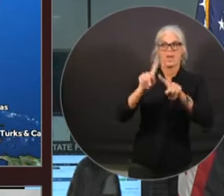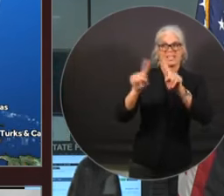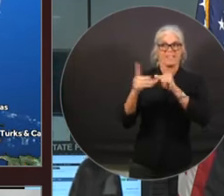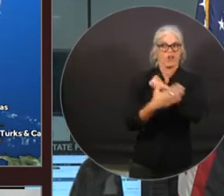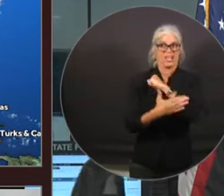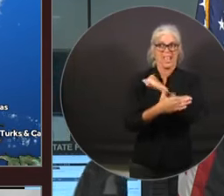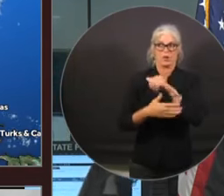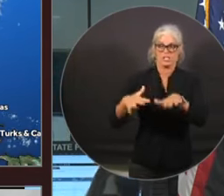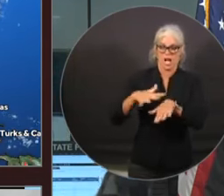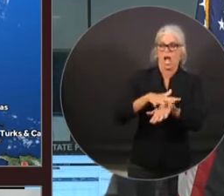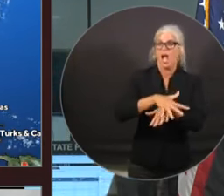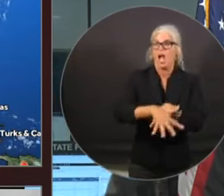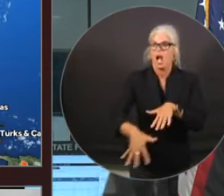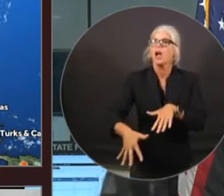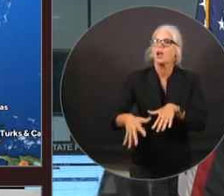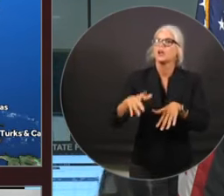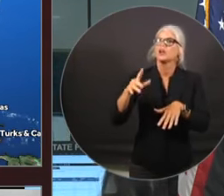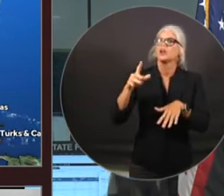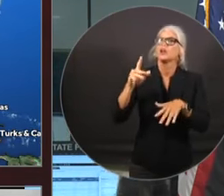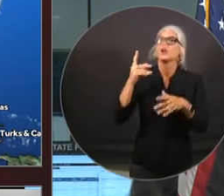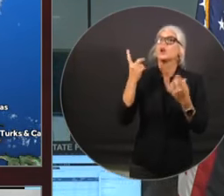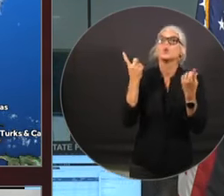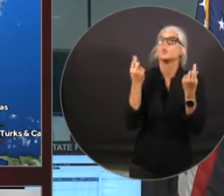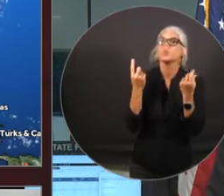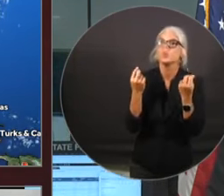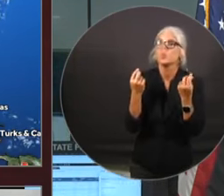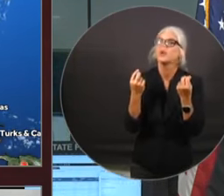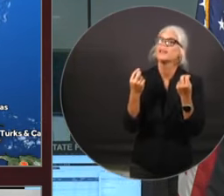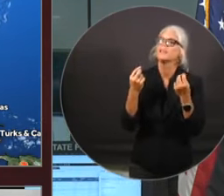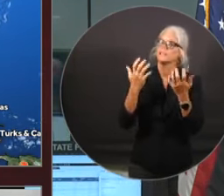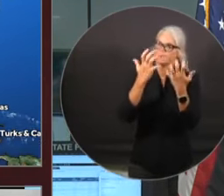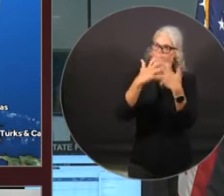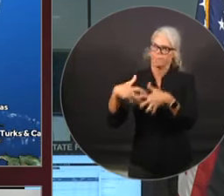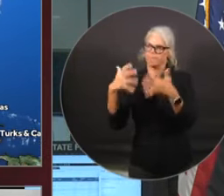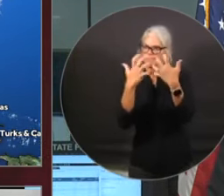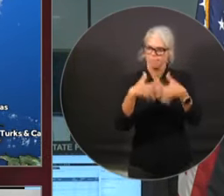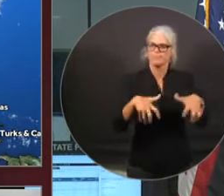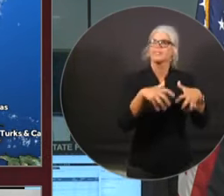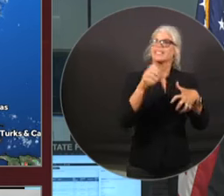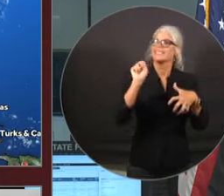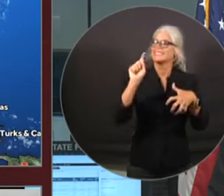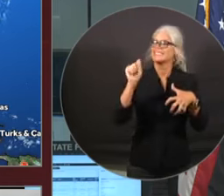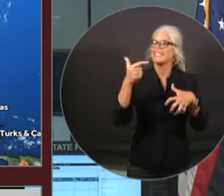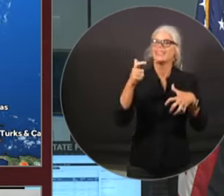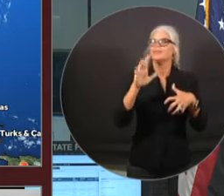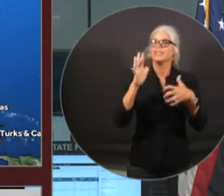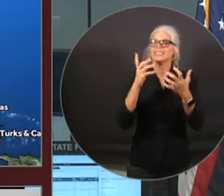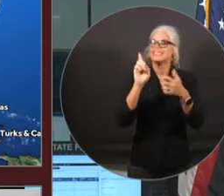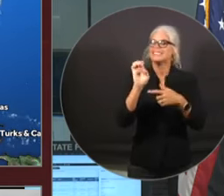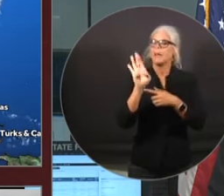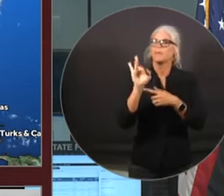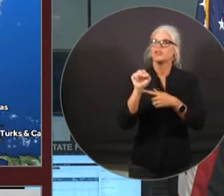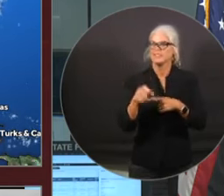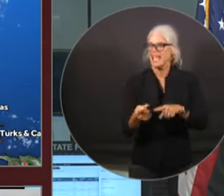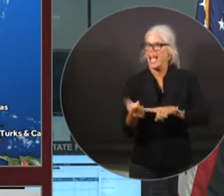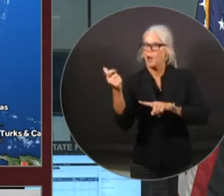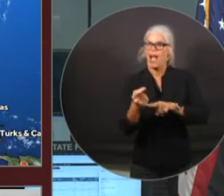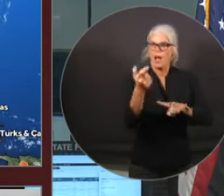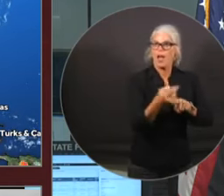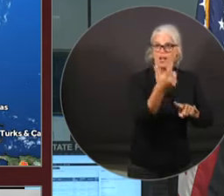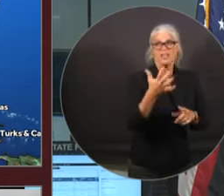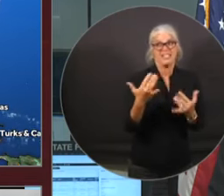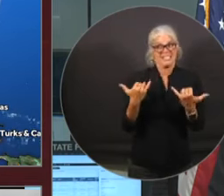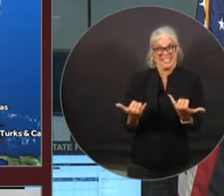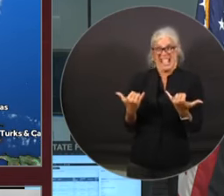to temporarily stage storm-generated debris. Now is the time to exercise your disaster